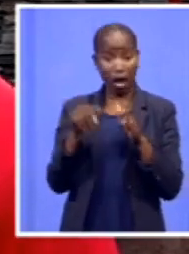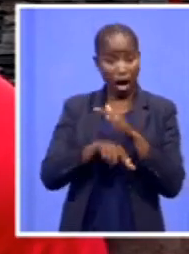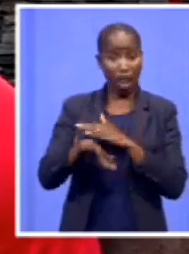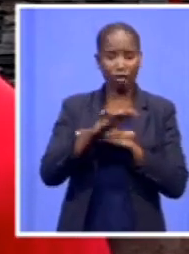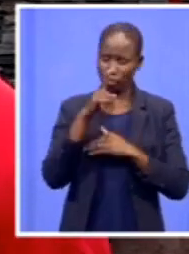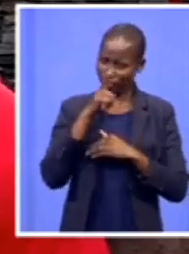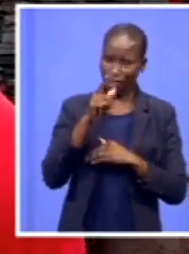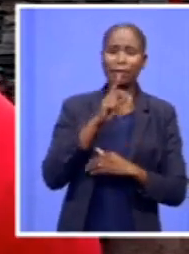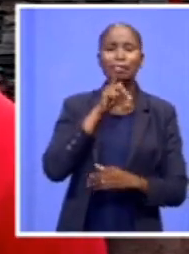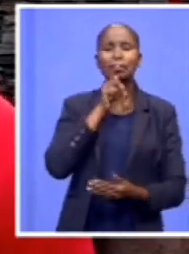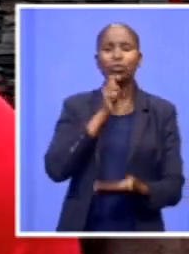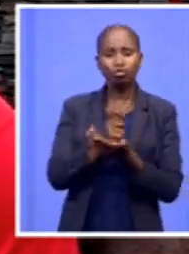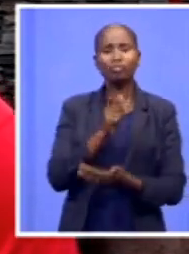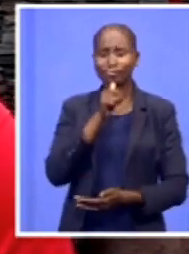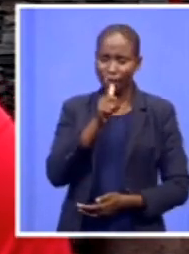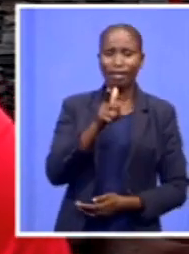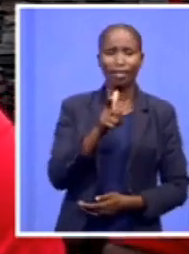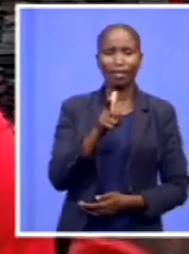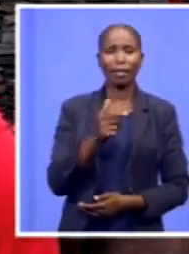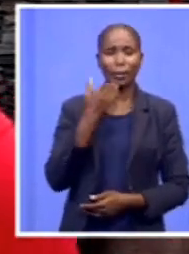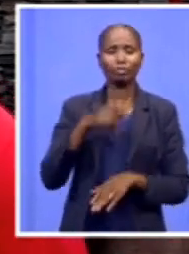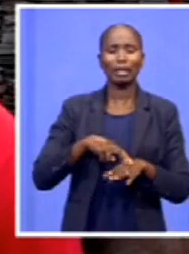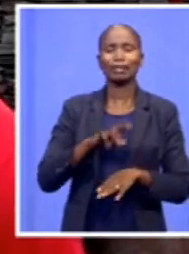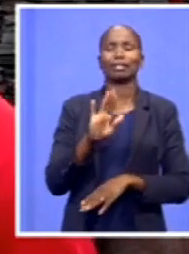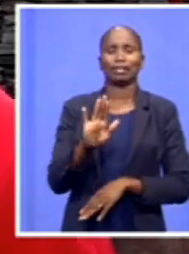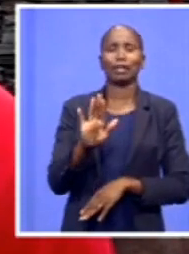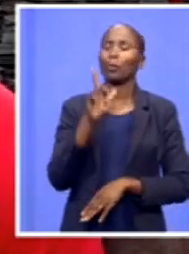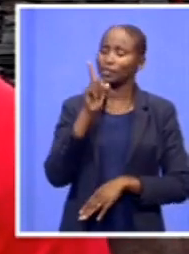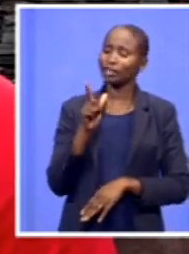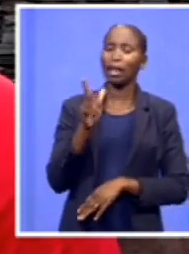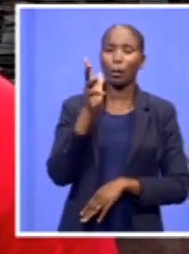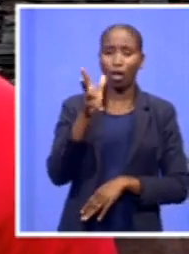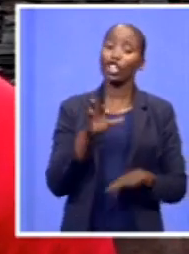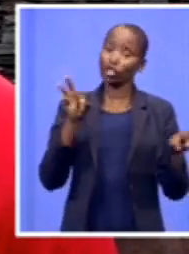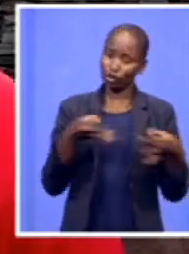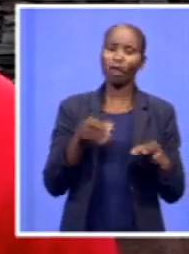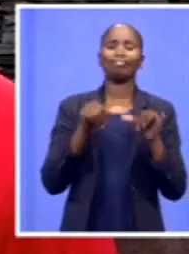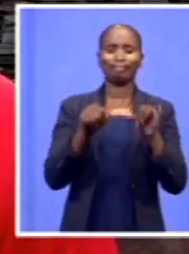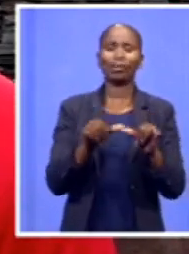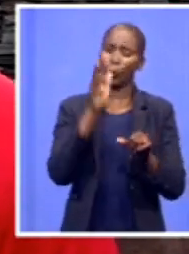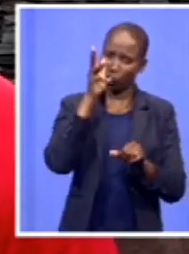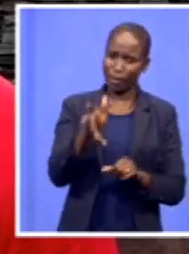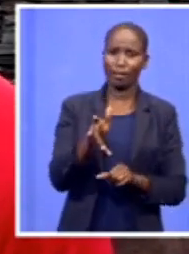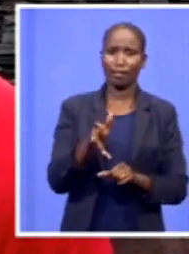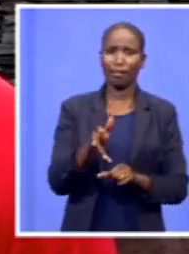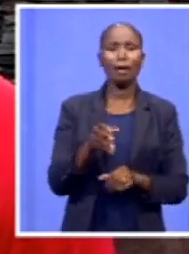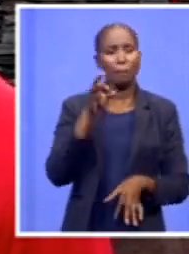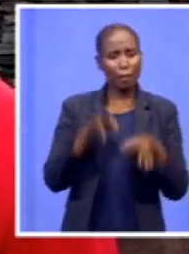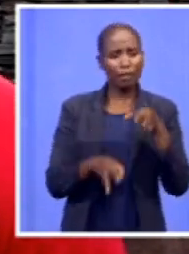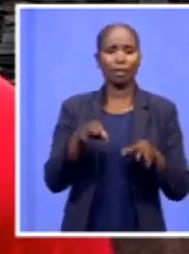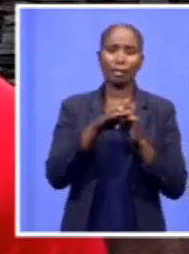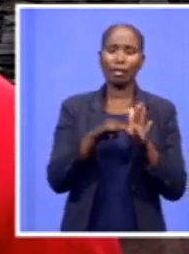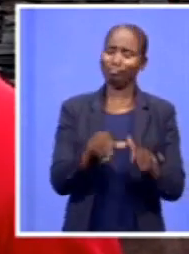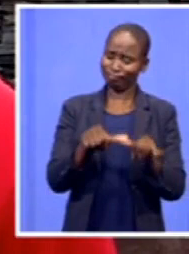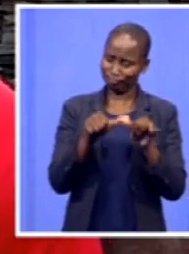racists. We're going to tell them who they are. We're going to sing our songs. We're going to conduct our political programs the way we want to see it.